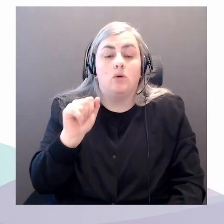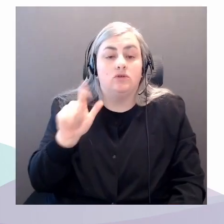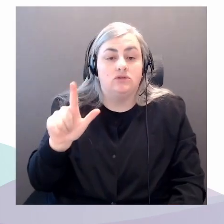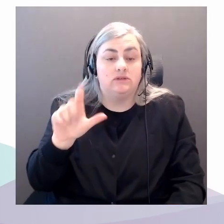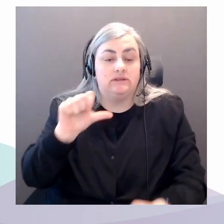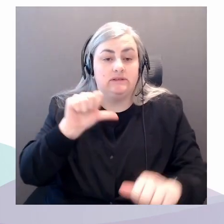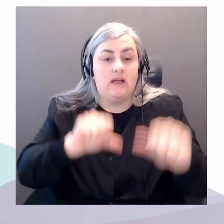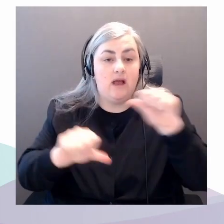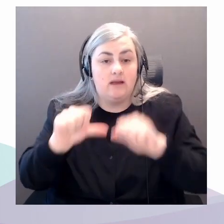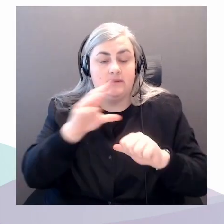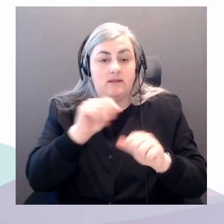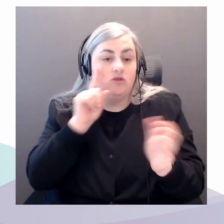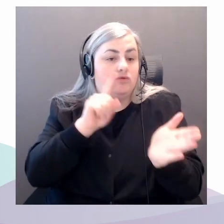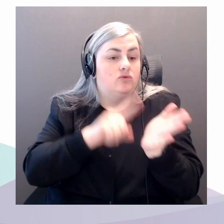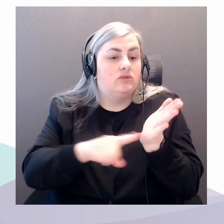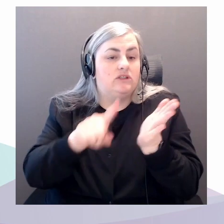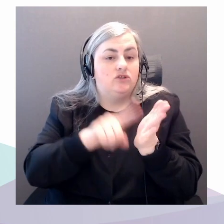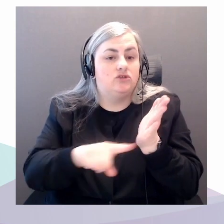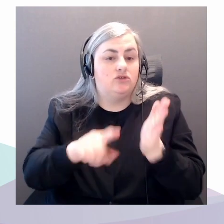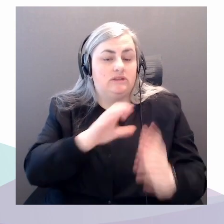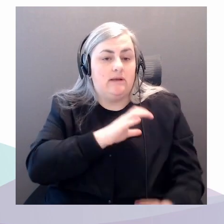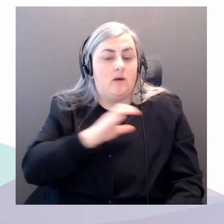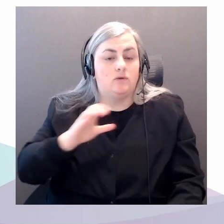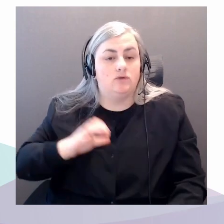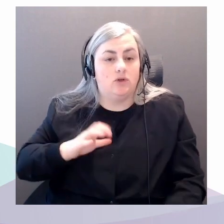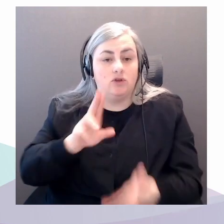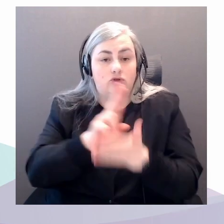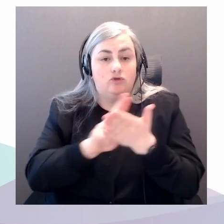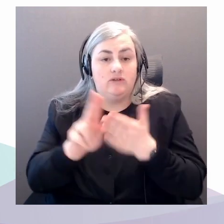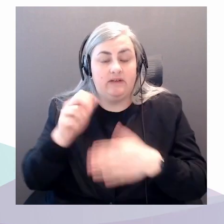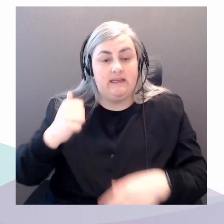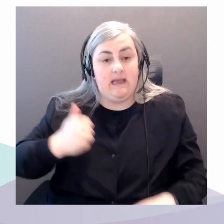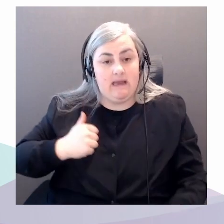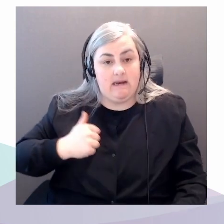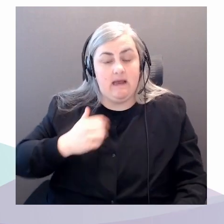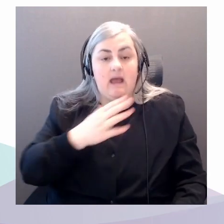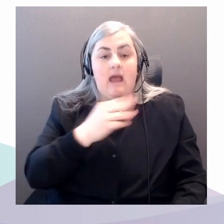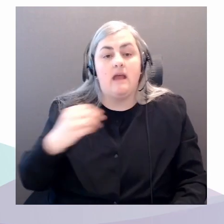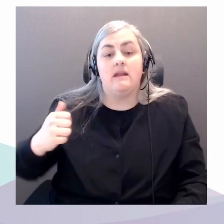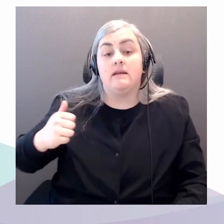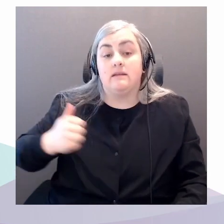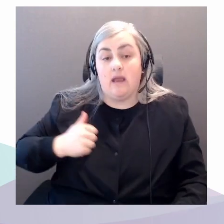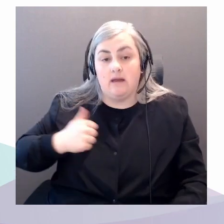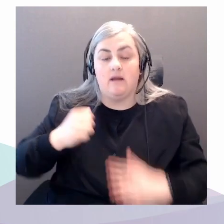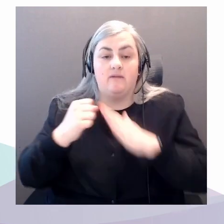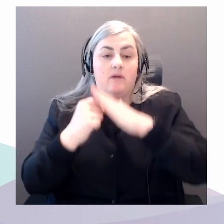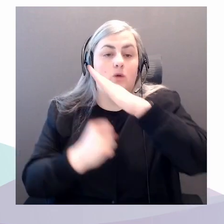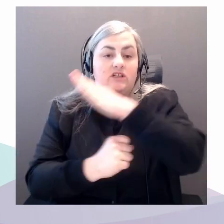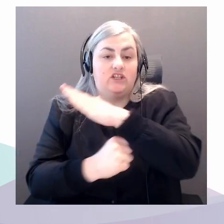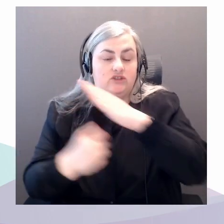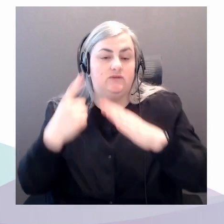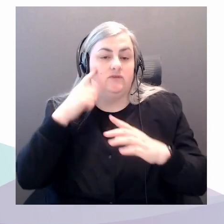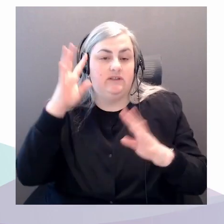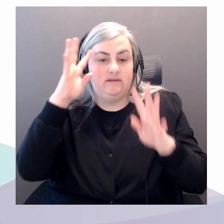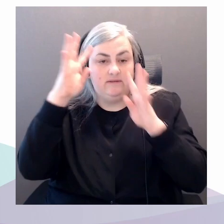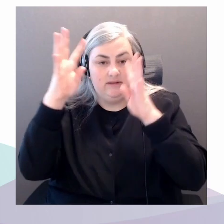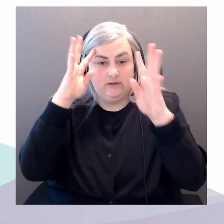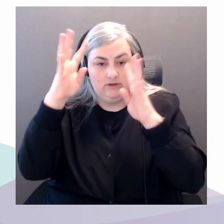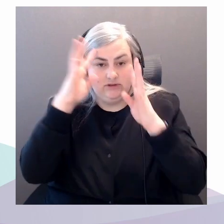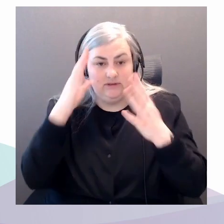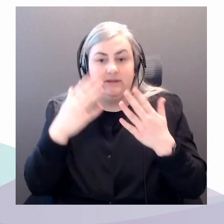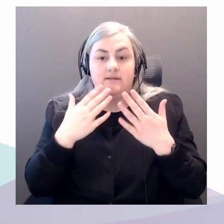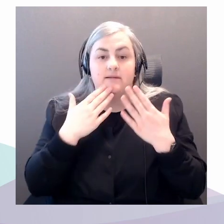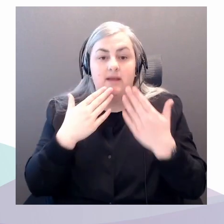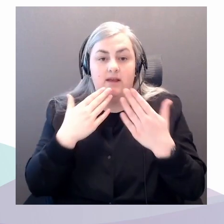Universities Canada and the Canada Foundation for Innovation. Thank you so much for joining us